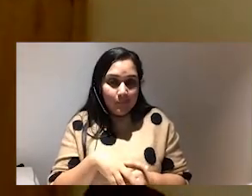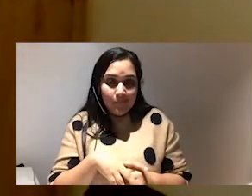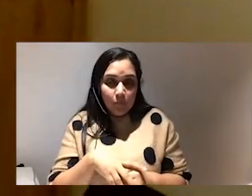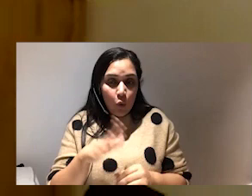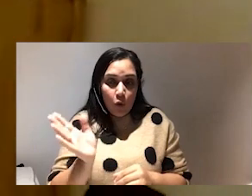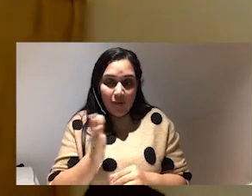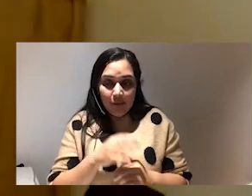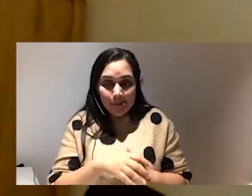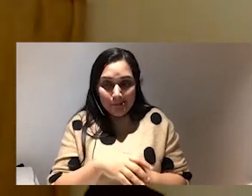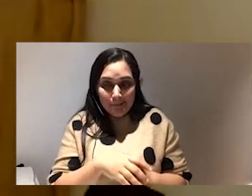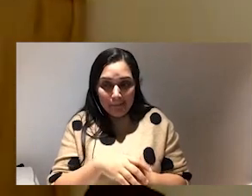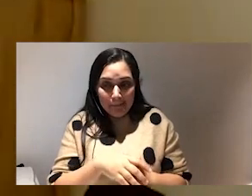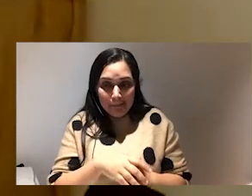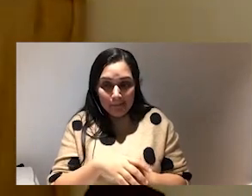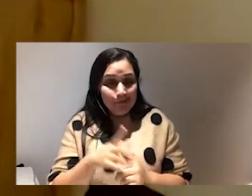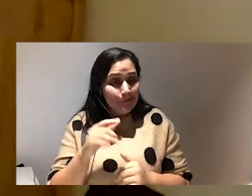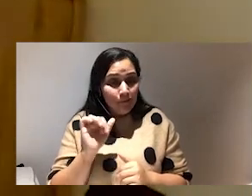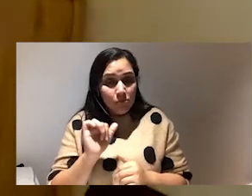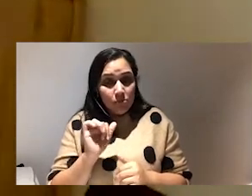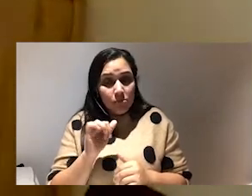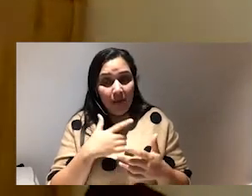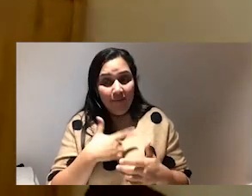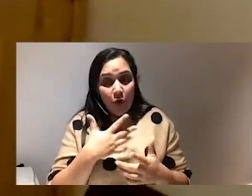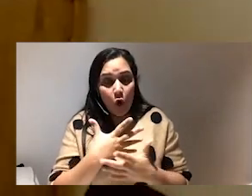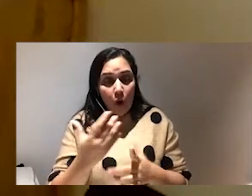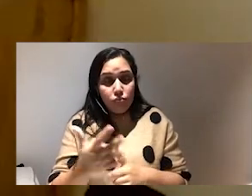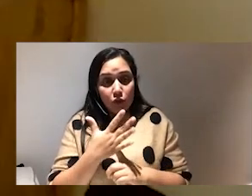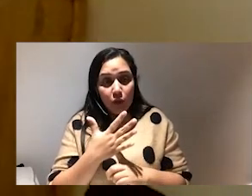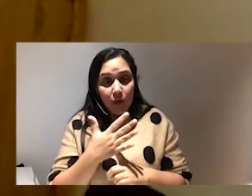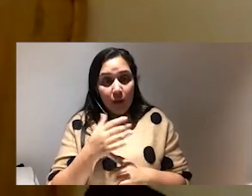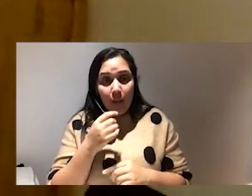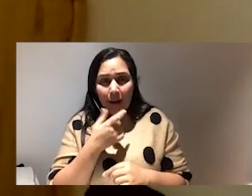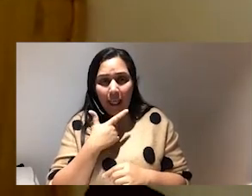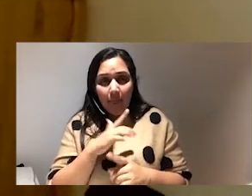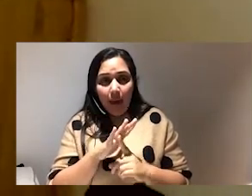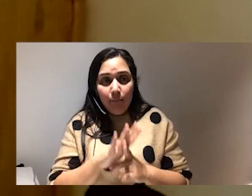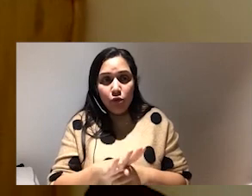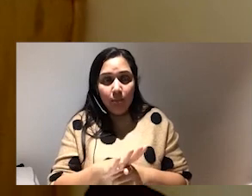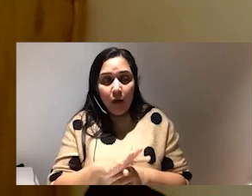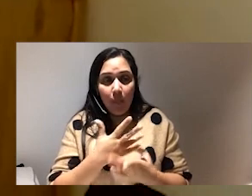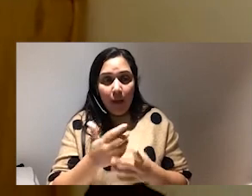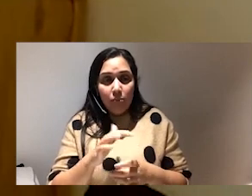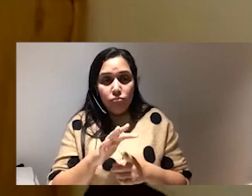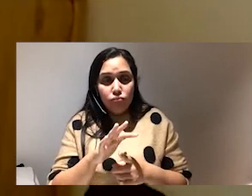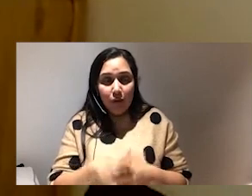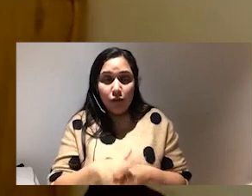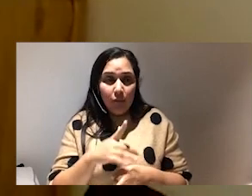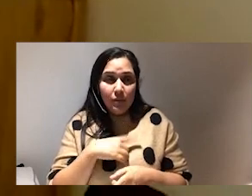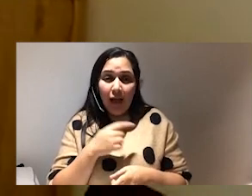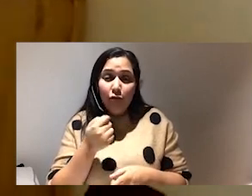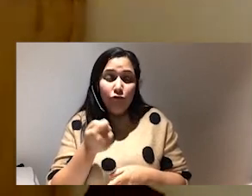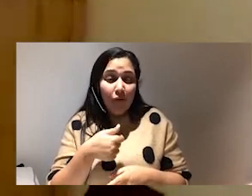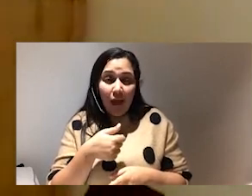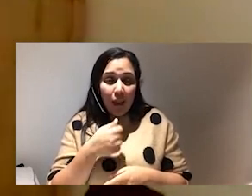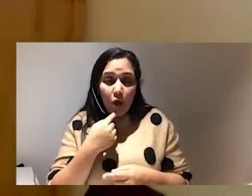i think i feel i have felt a lot of pressure and i i'm glad that i've pushed back on that pressure to comment on everything i barely comment on anything because